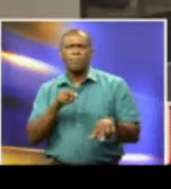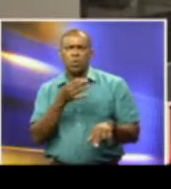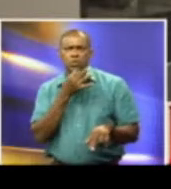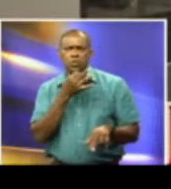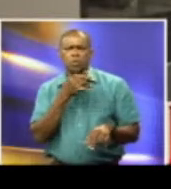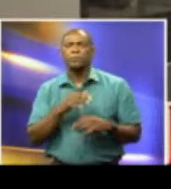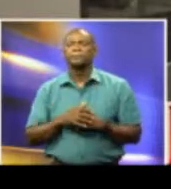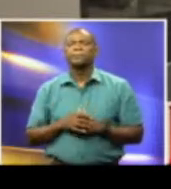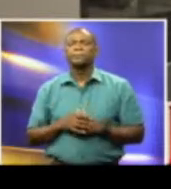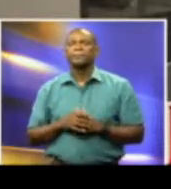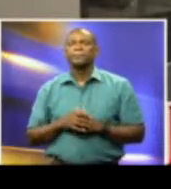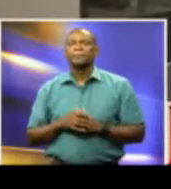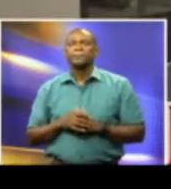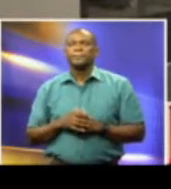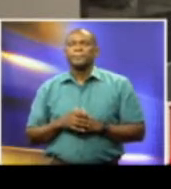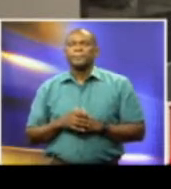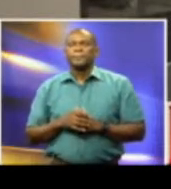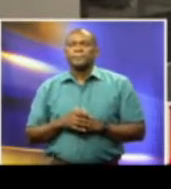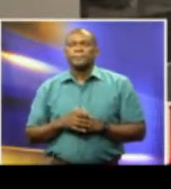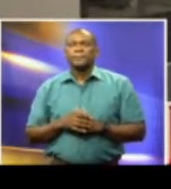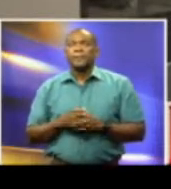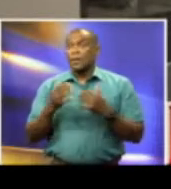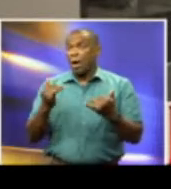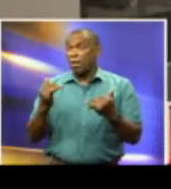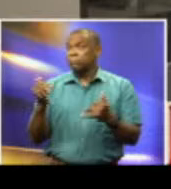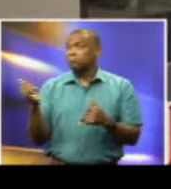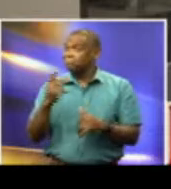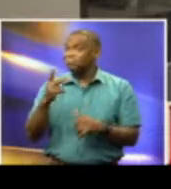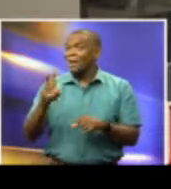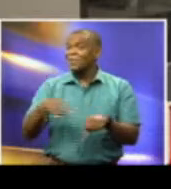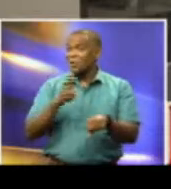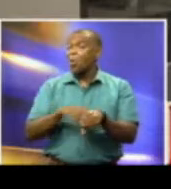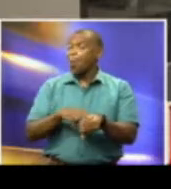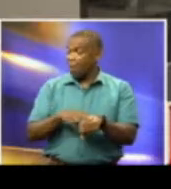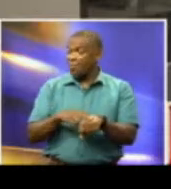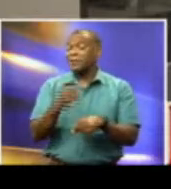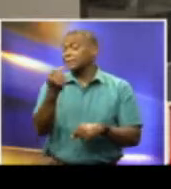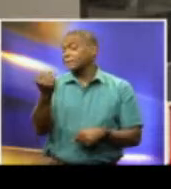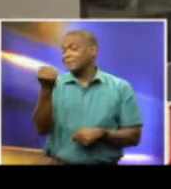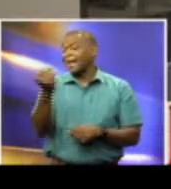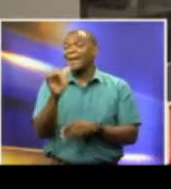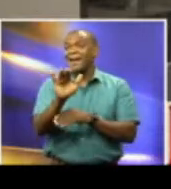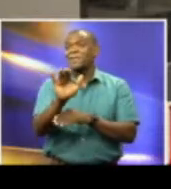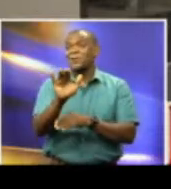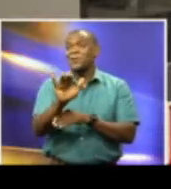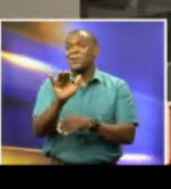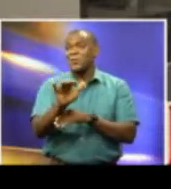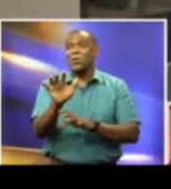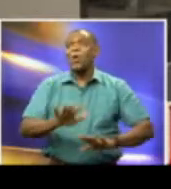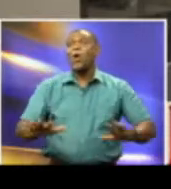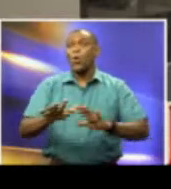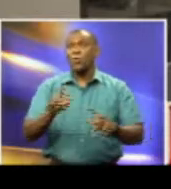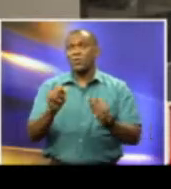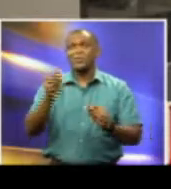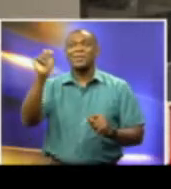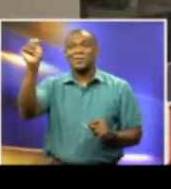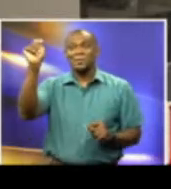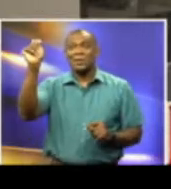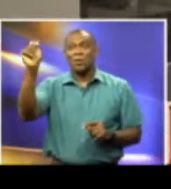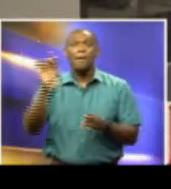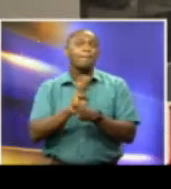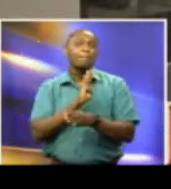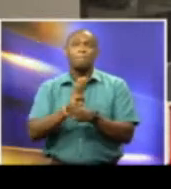this time, we are basically back to regular, typical Saturday evening across the islands, business as usual.